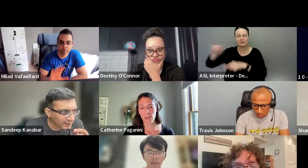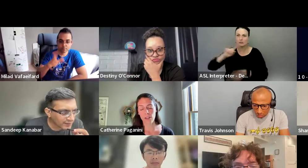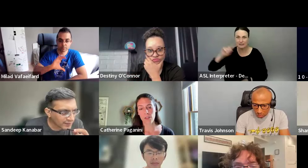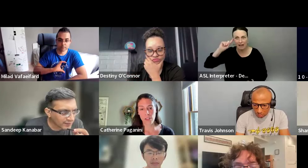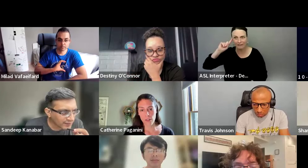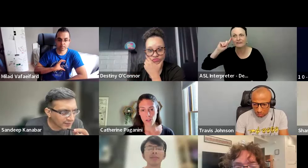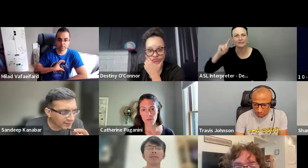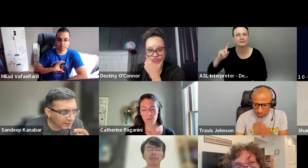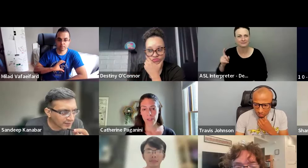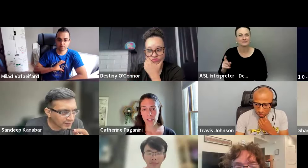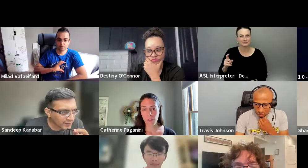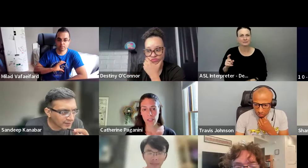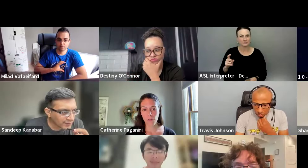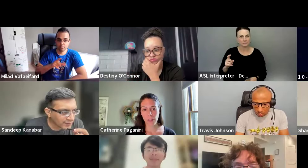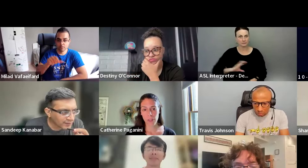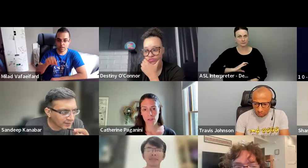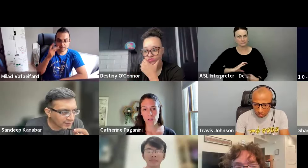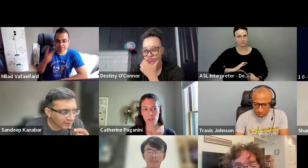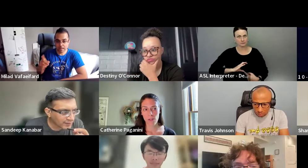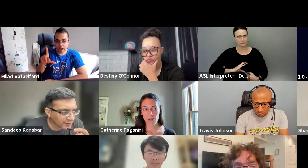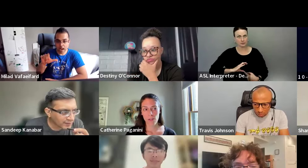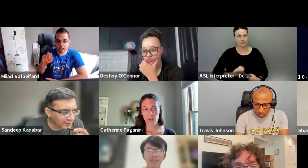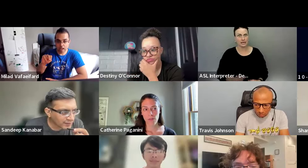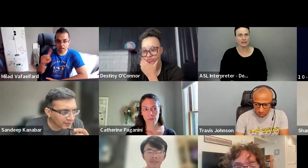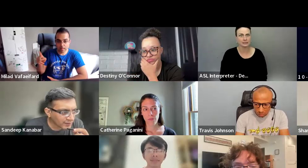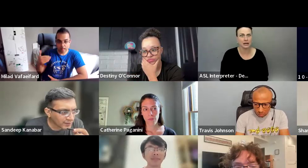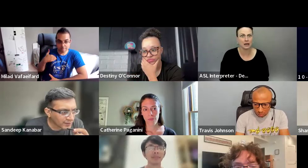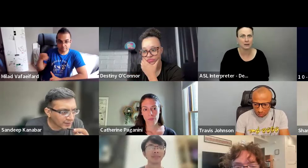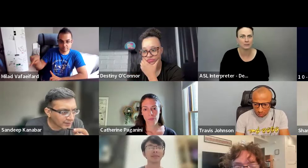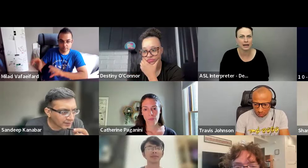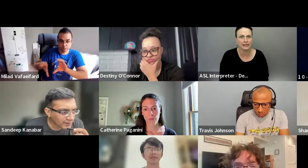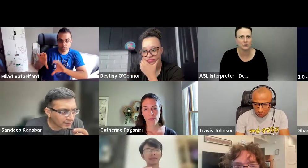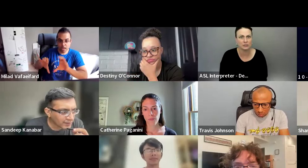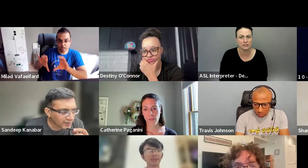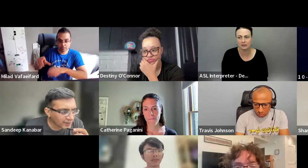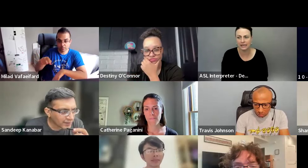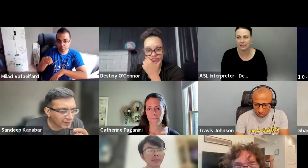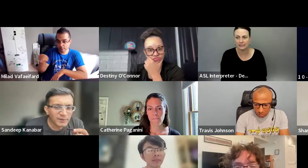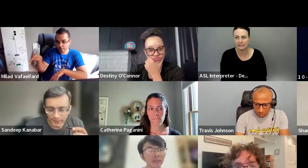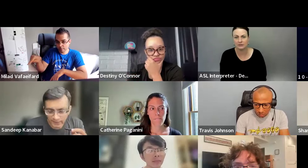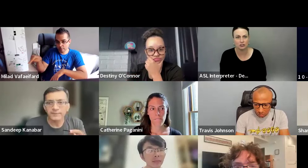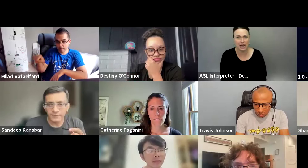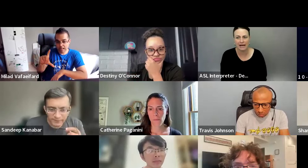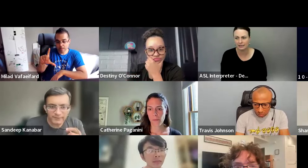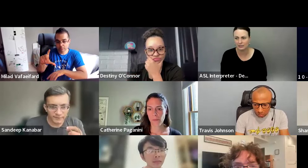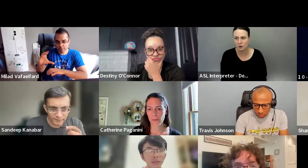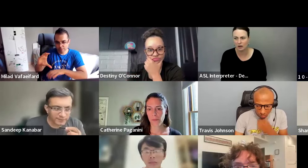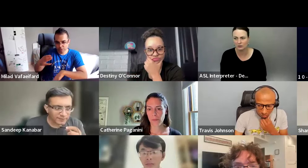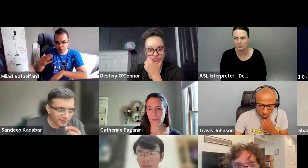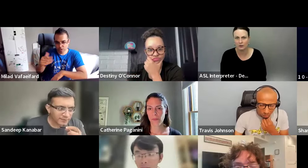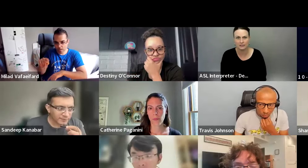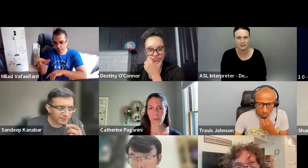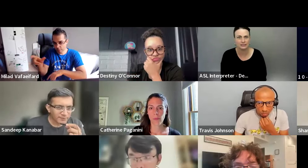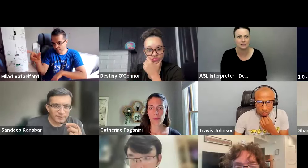and then yeah, just let them take it from there. Yeah. Yes. Um, I, you can see the link is in the chat as